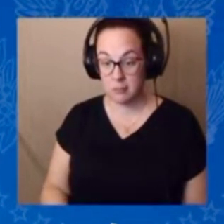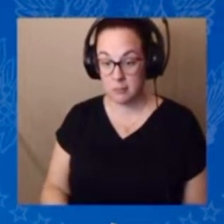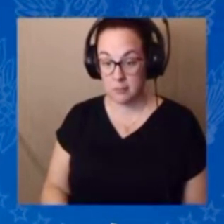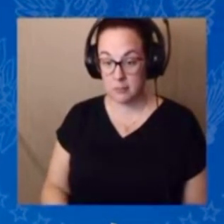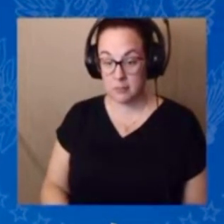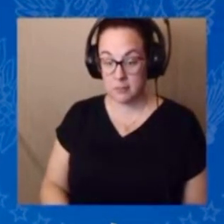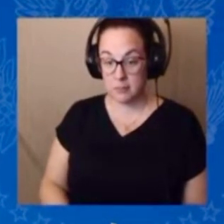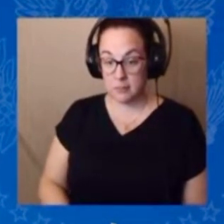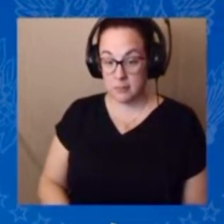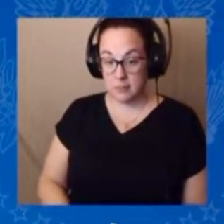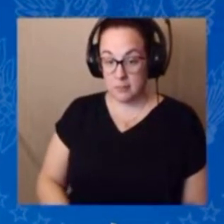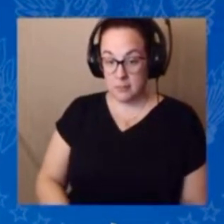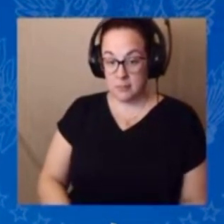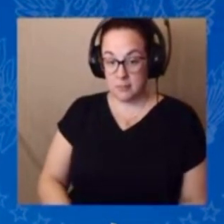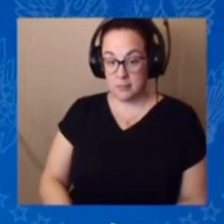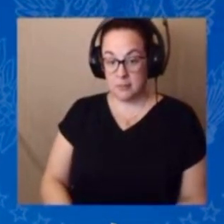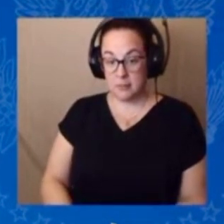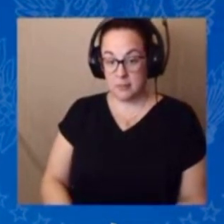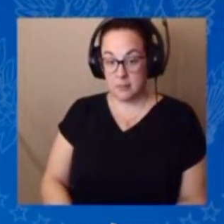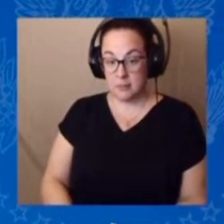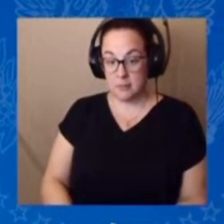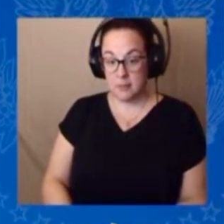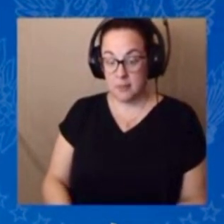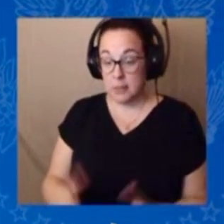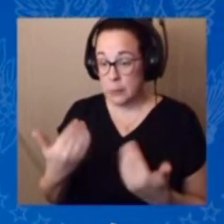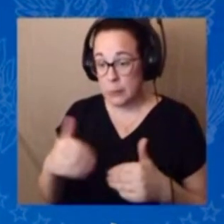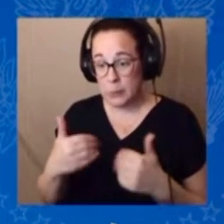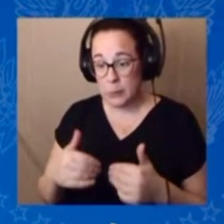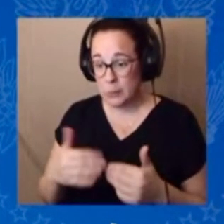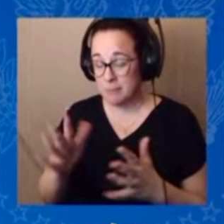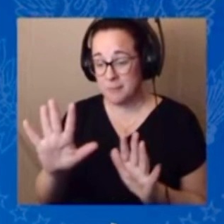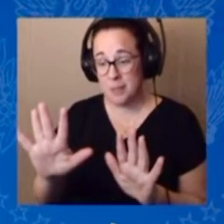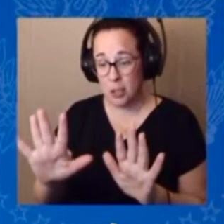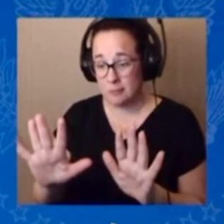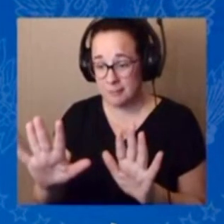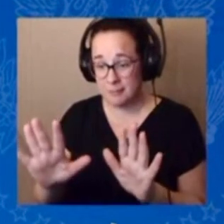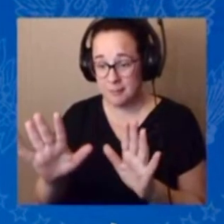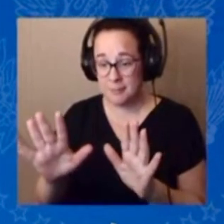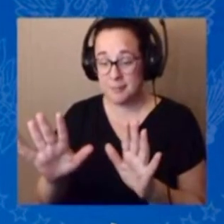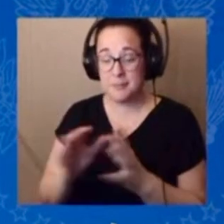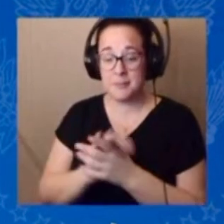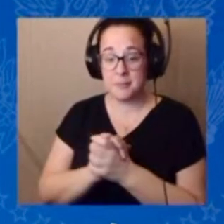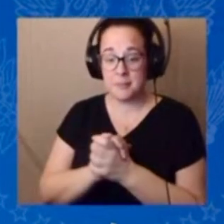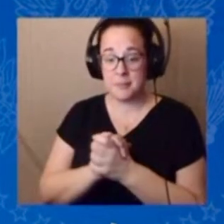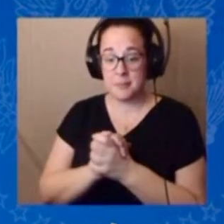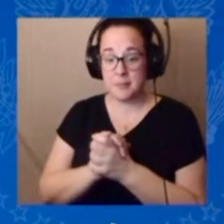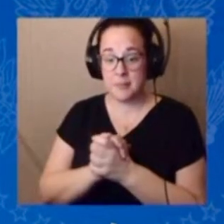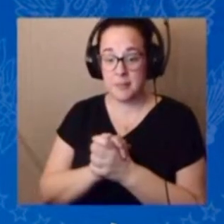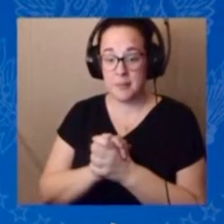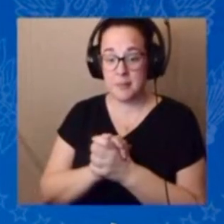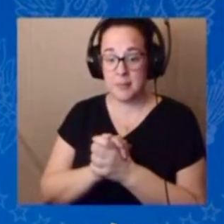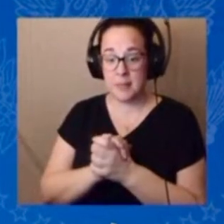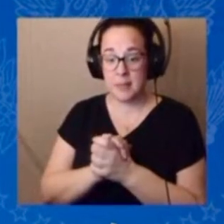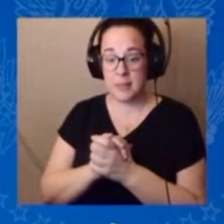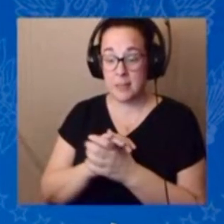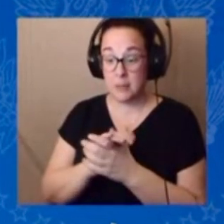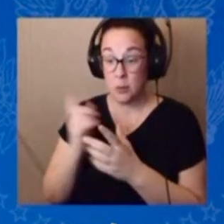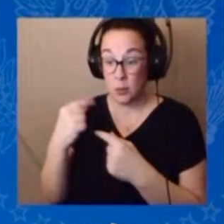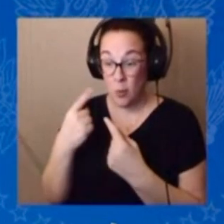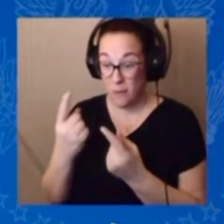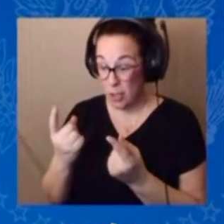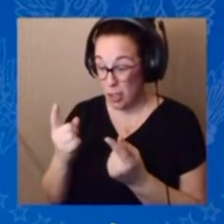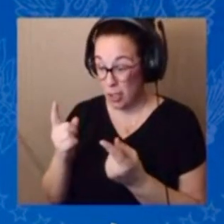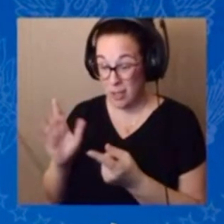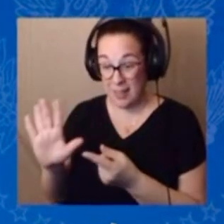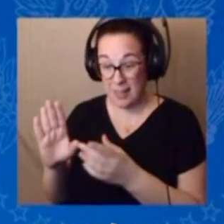another 2 billion bucks. Look, based on what we know so far, their plans would explode the deficit, increasing it by more than